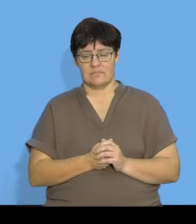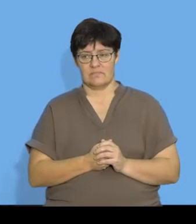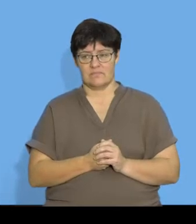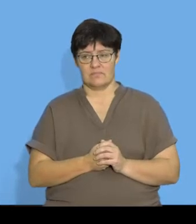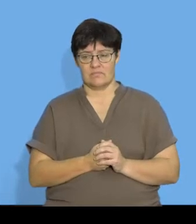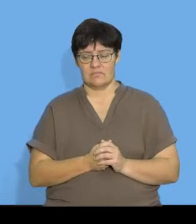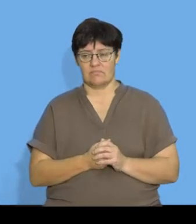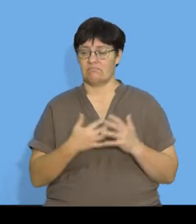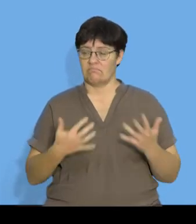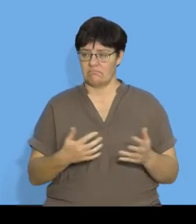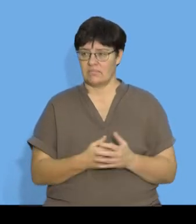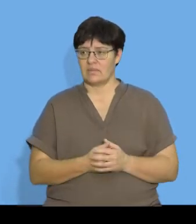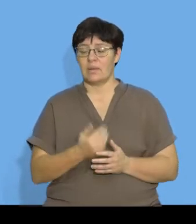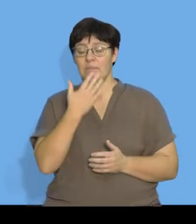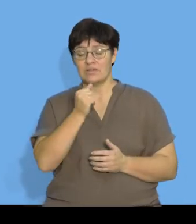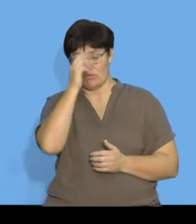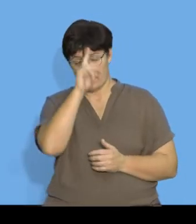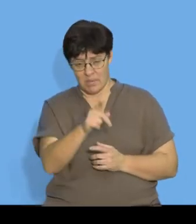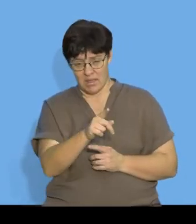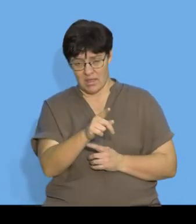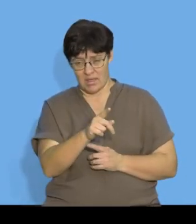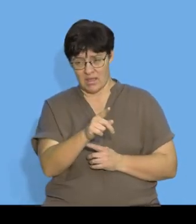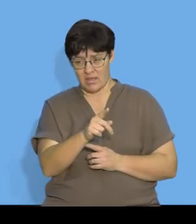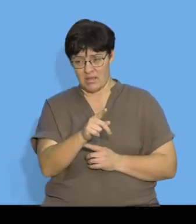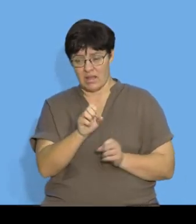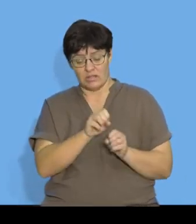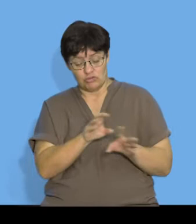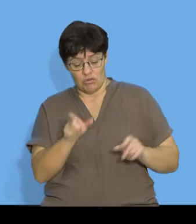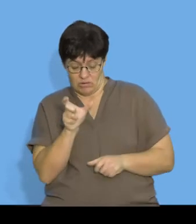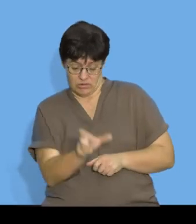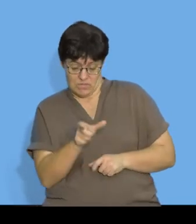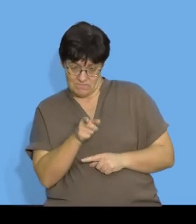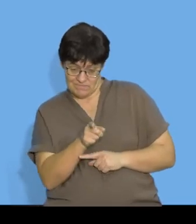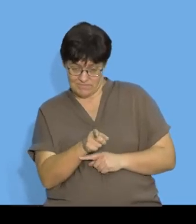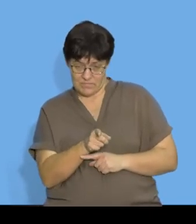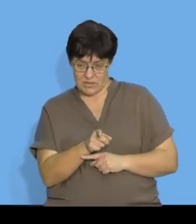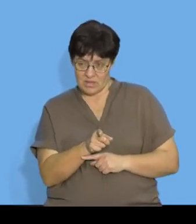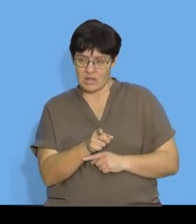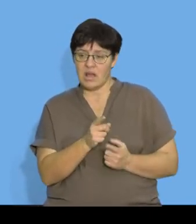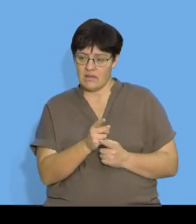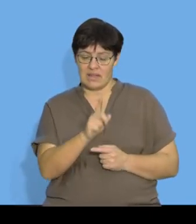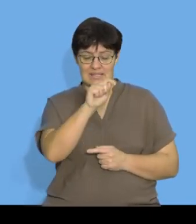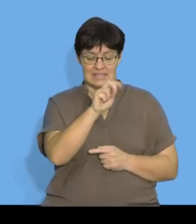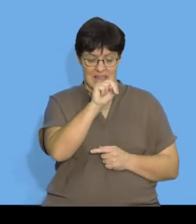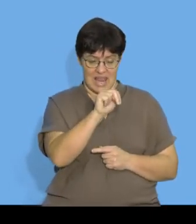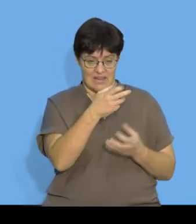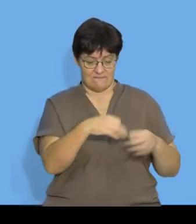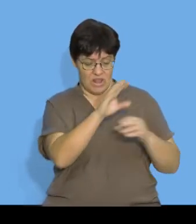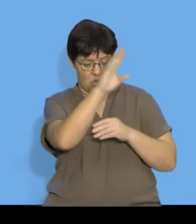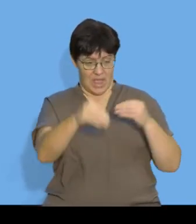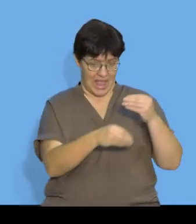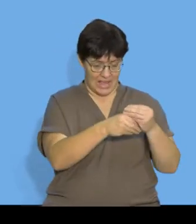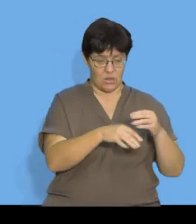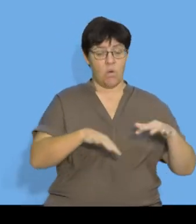cool guys so please remember that with the general term we can substitute in T